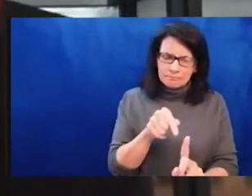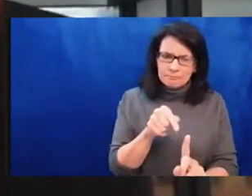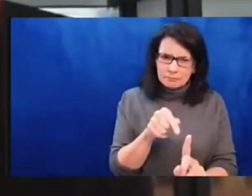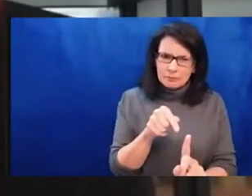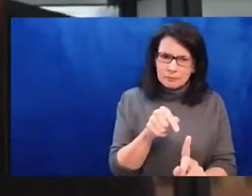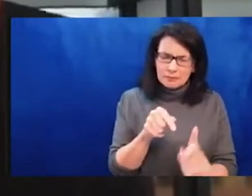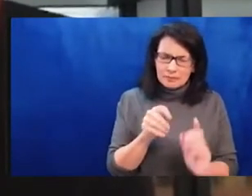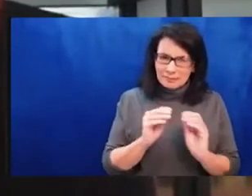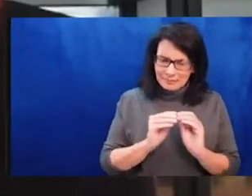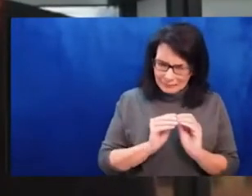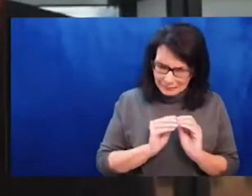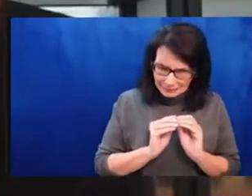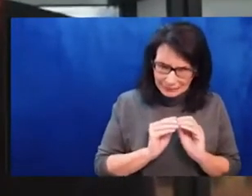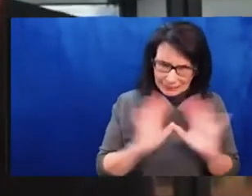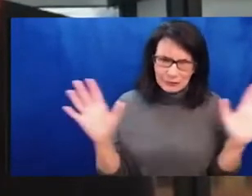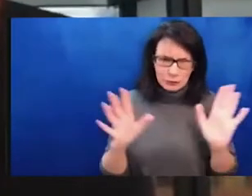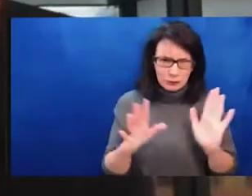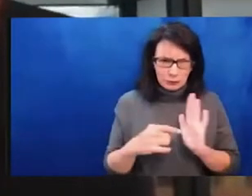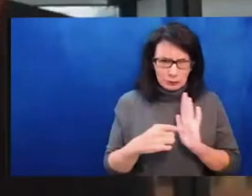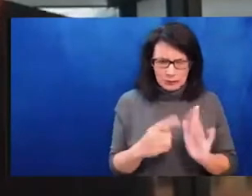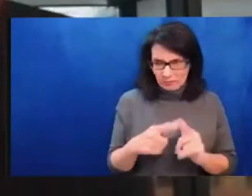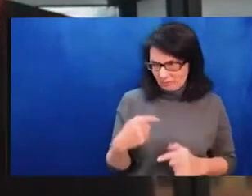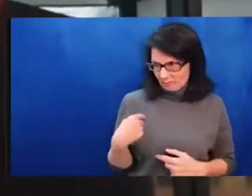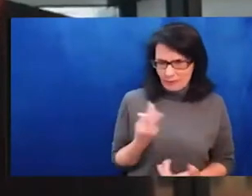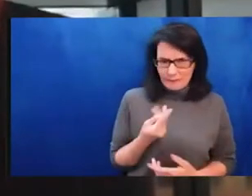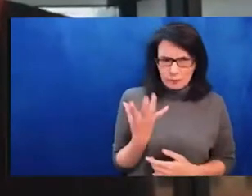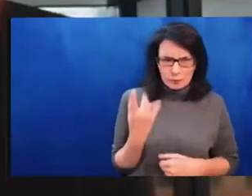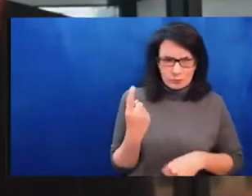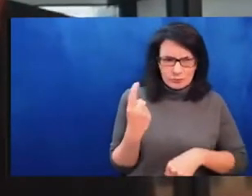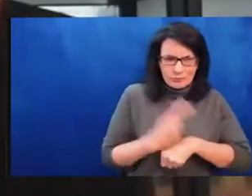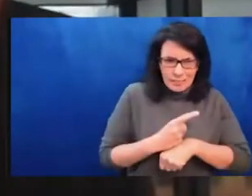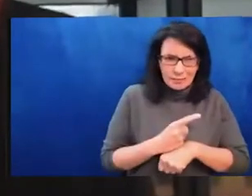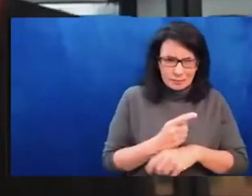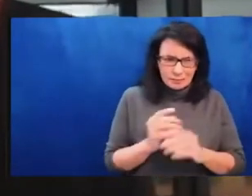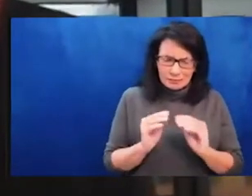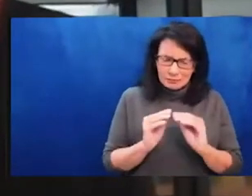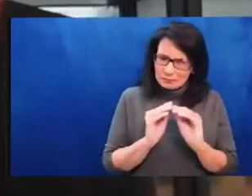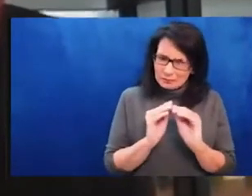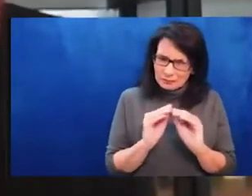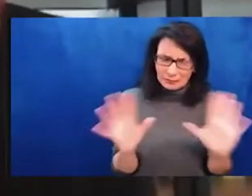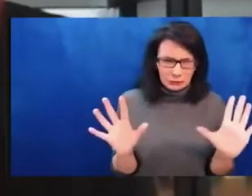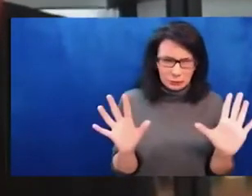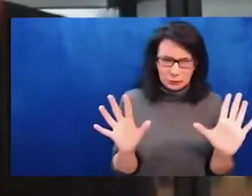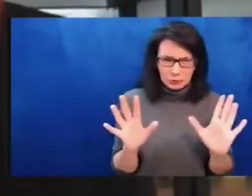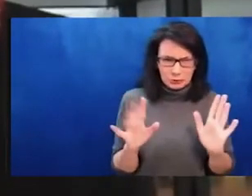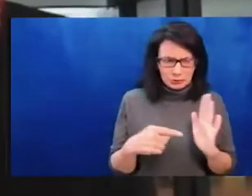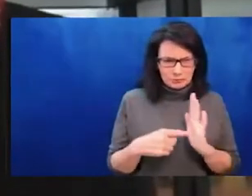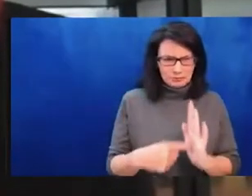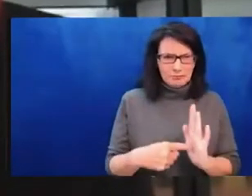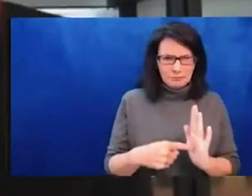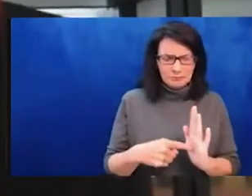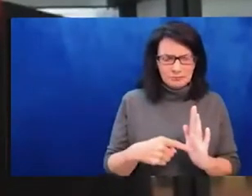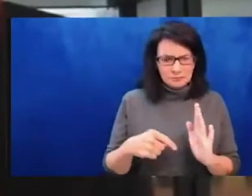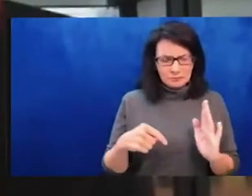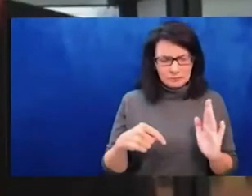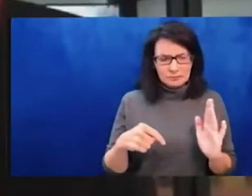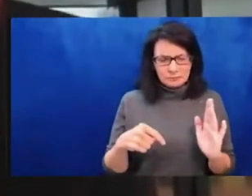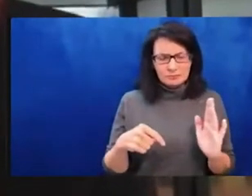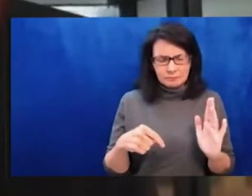be extremely important. And then, um, I, I also maybe would, would come back to, to one,